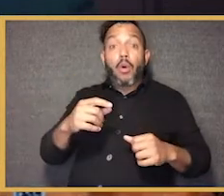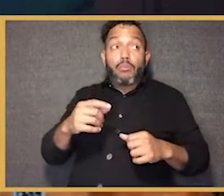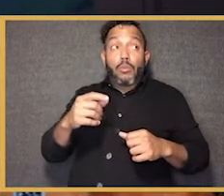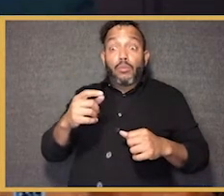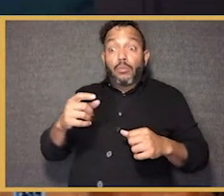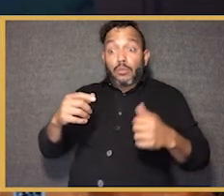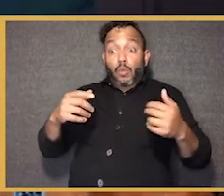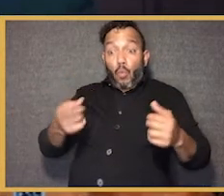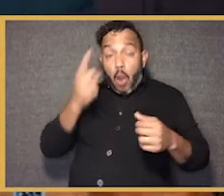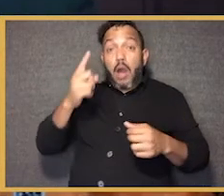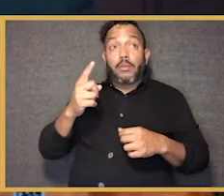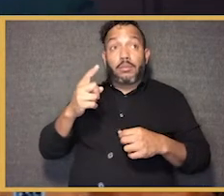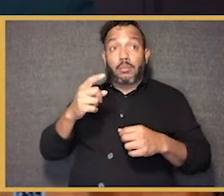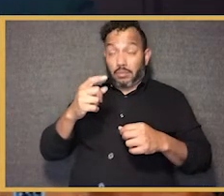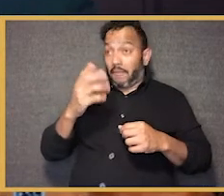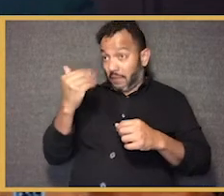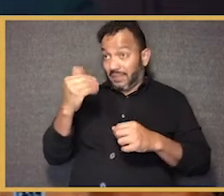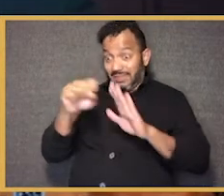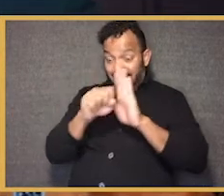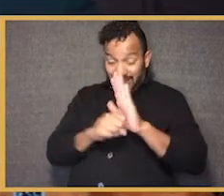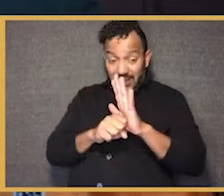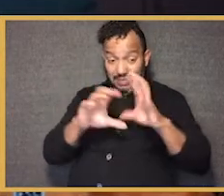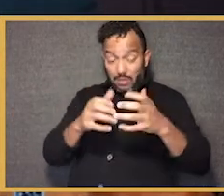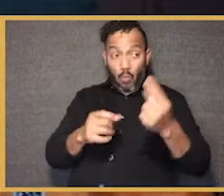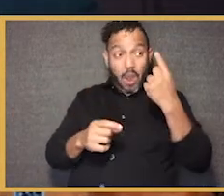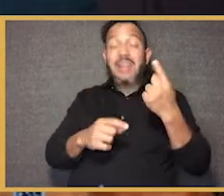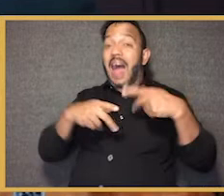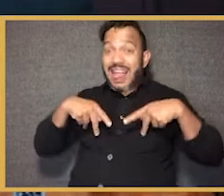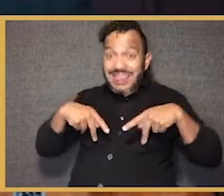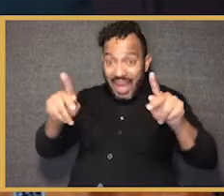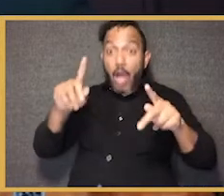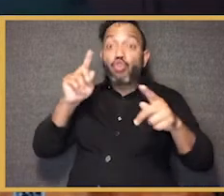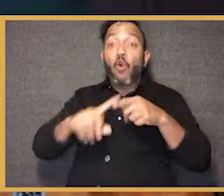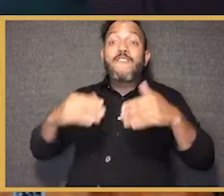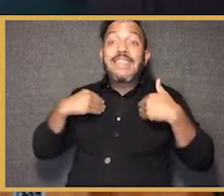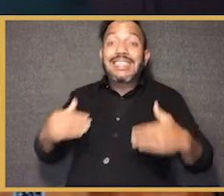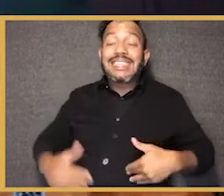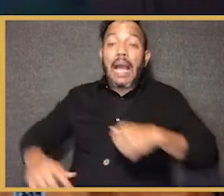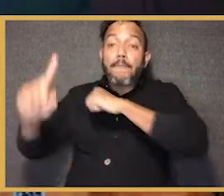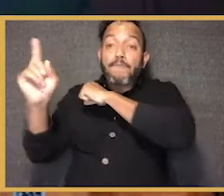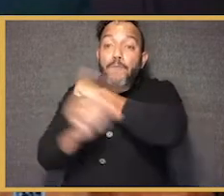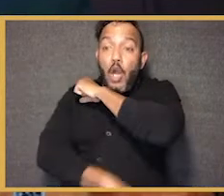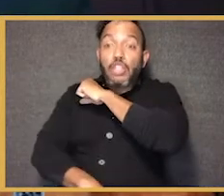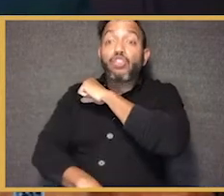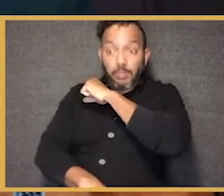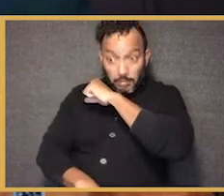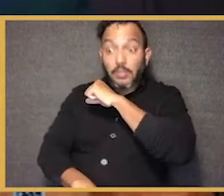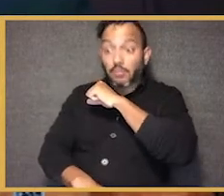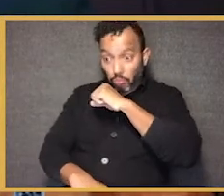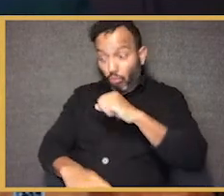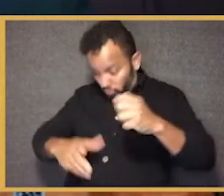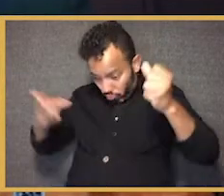15 states that allow corporal punishment, allow the use of a wooden object against a child in an